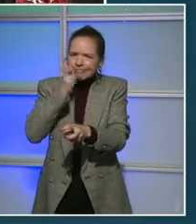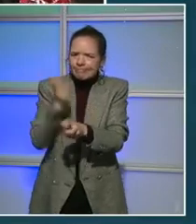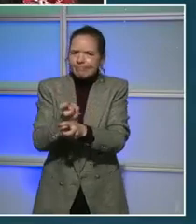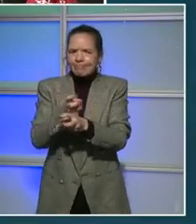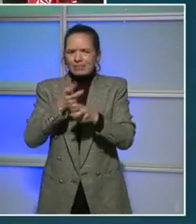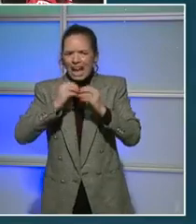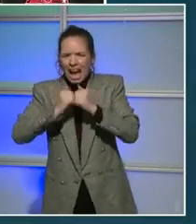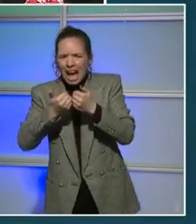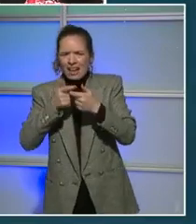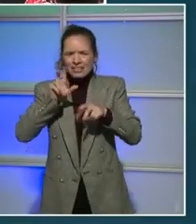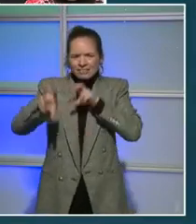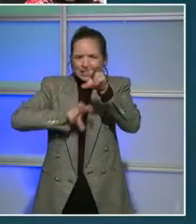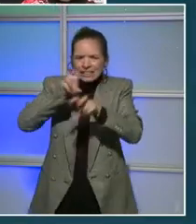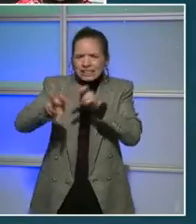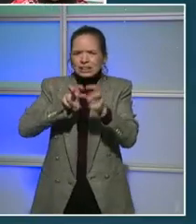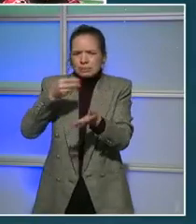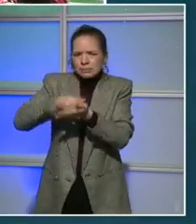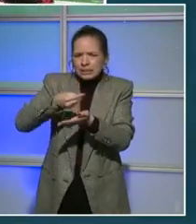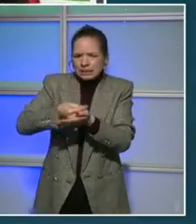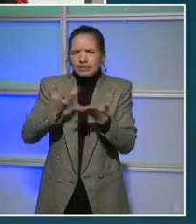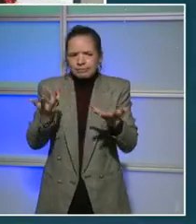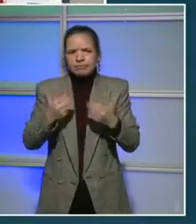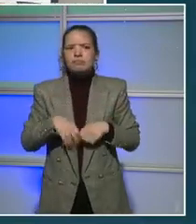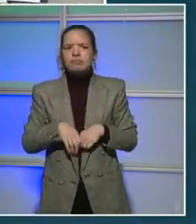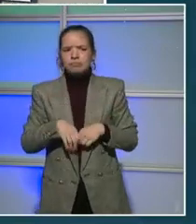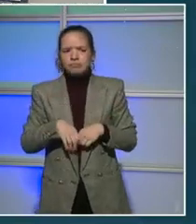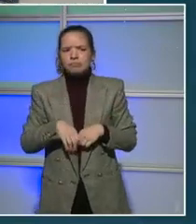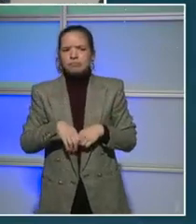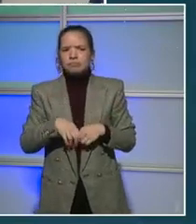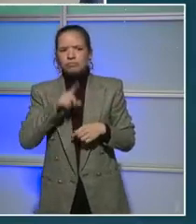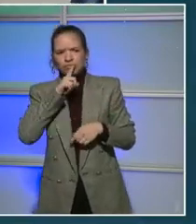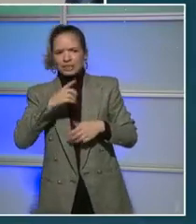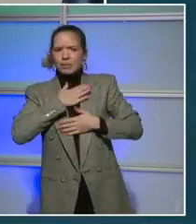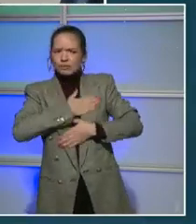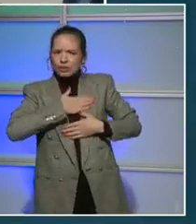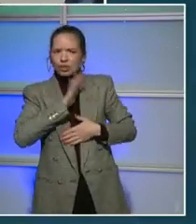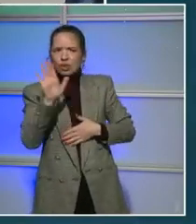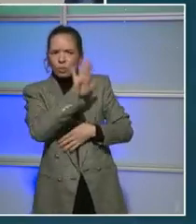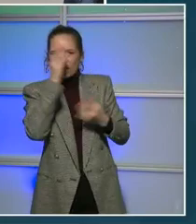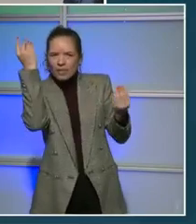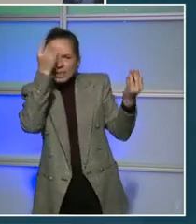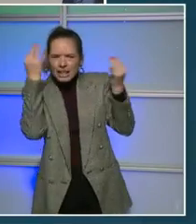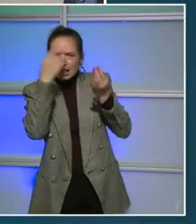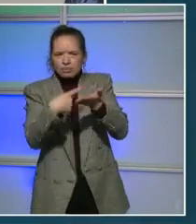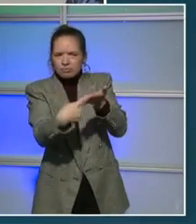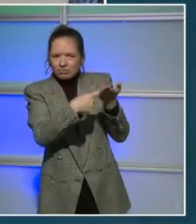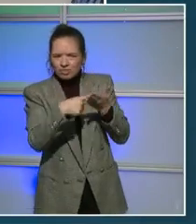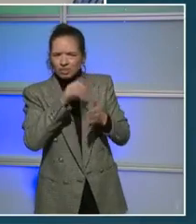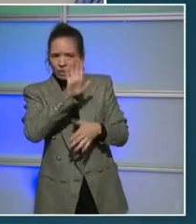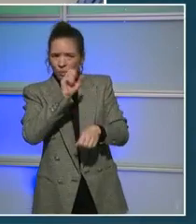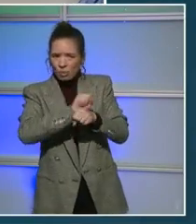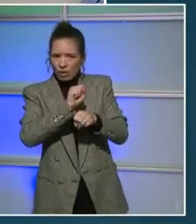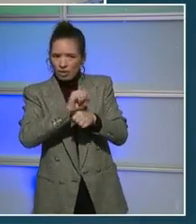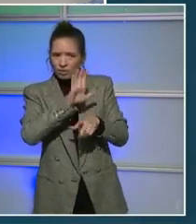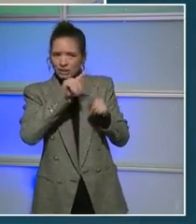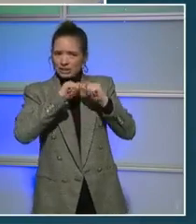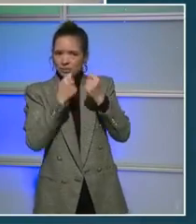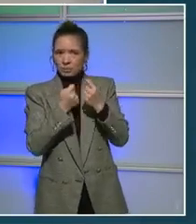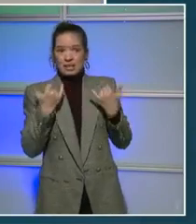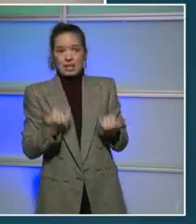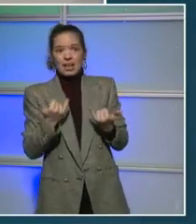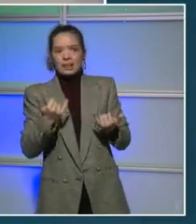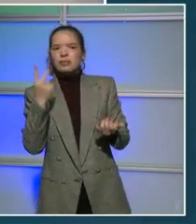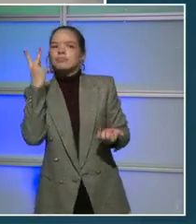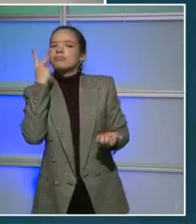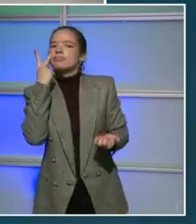Director Reed, they definitely are appreciating the work of you and your team at this time. But we're going to check in with another COVID hero.